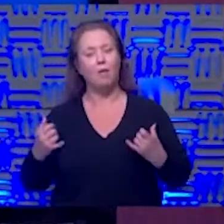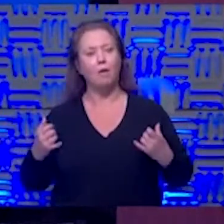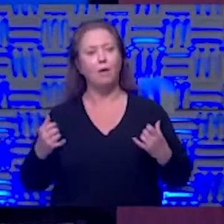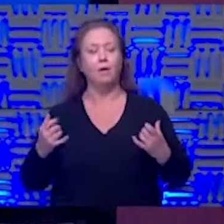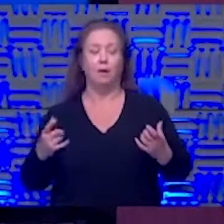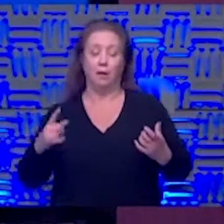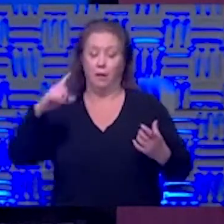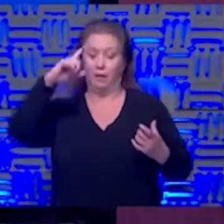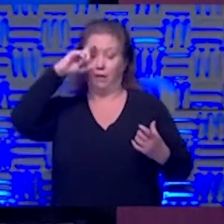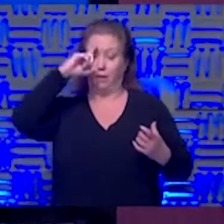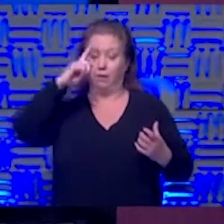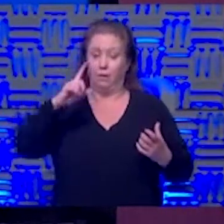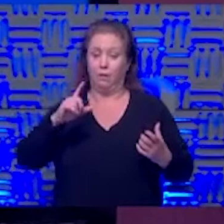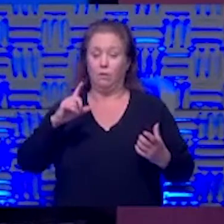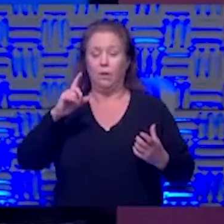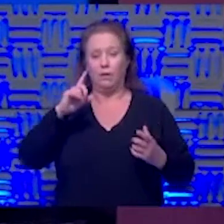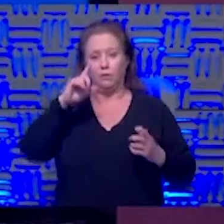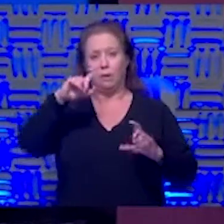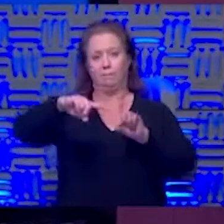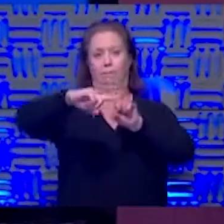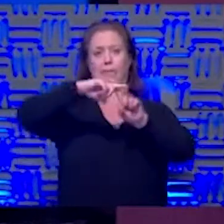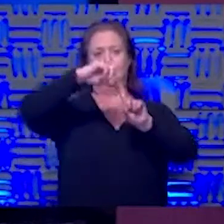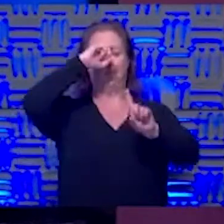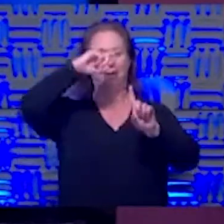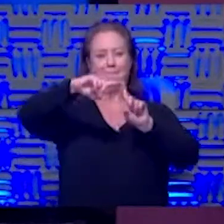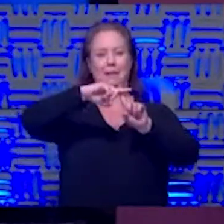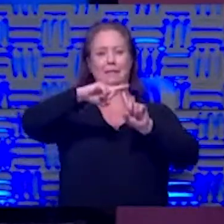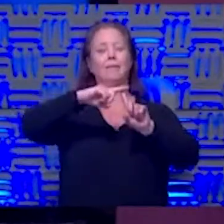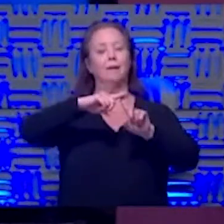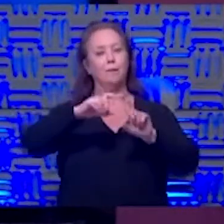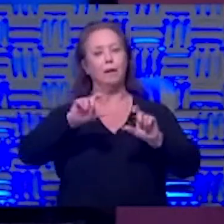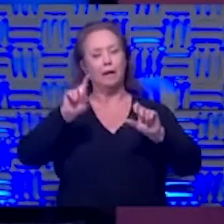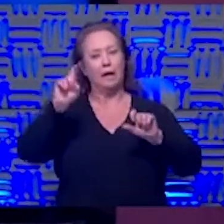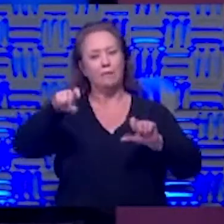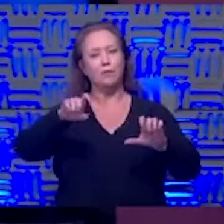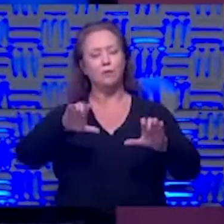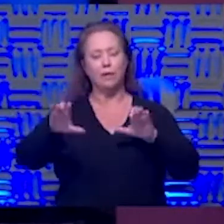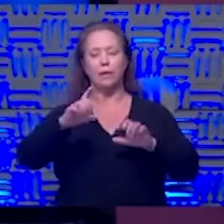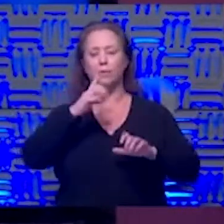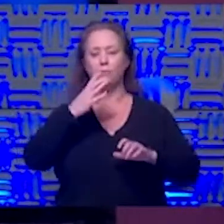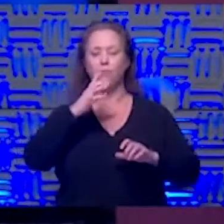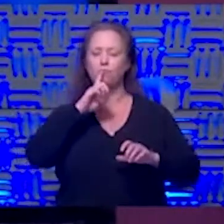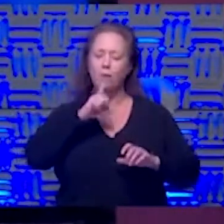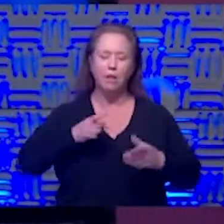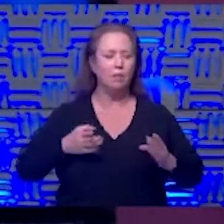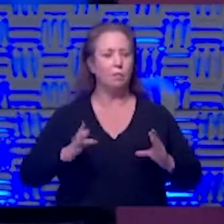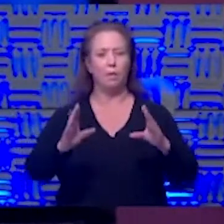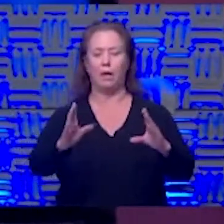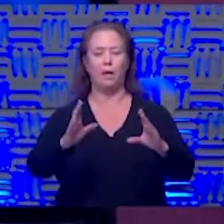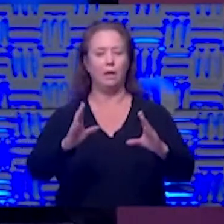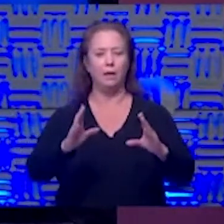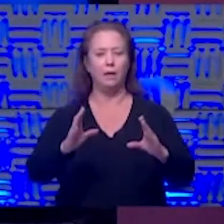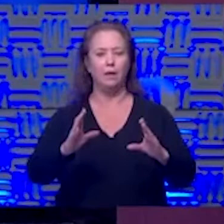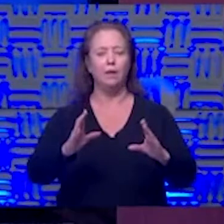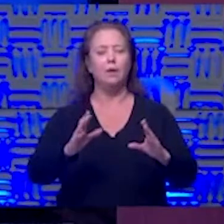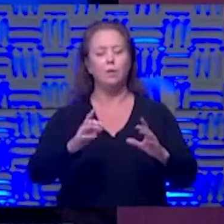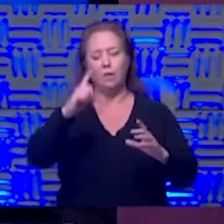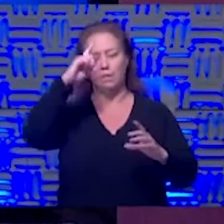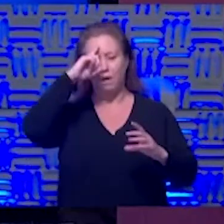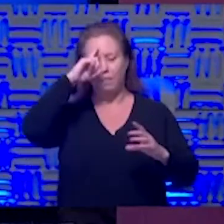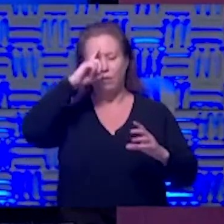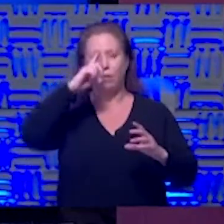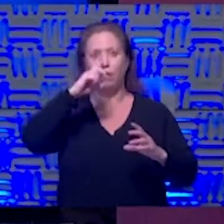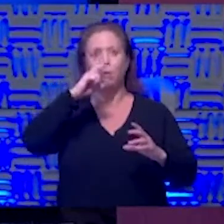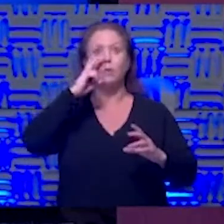i think we have to we have cause to be optimistic we have to temper it we have to do it with a dose of realism and we have to do it with a lot of thoughtful